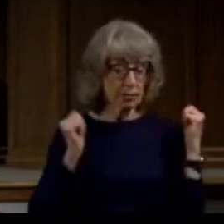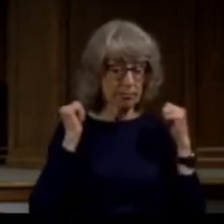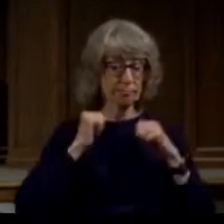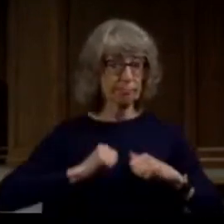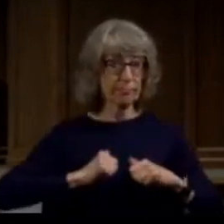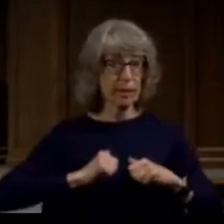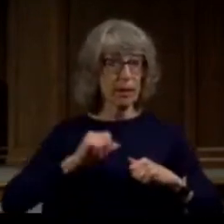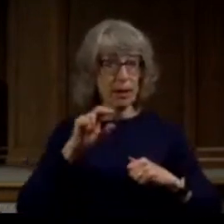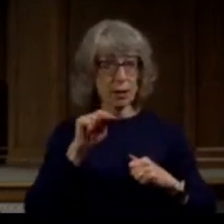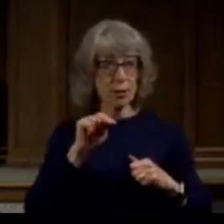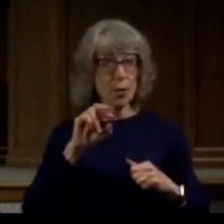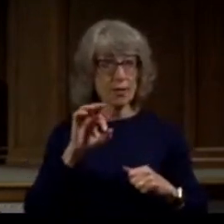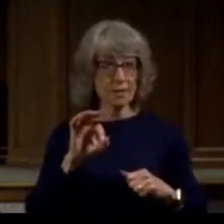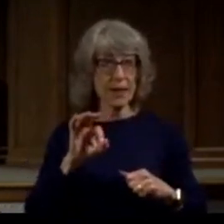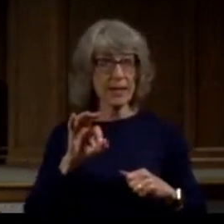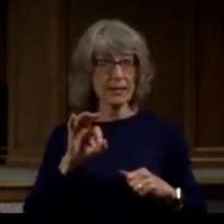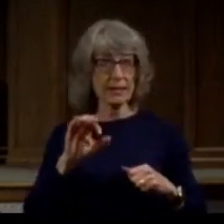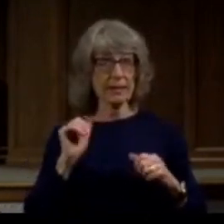me for Christmas